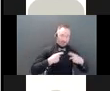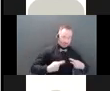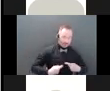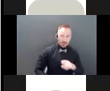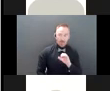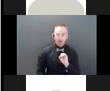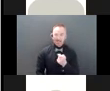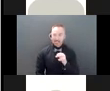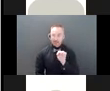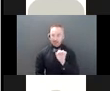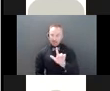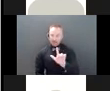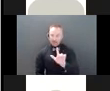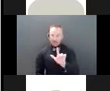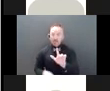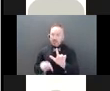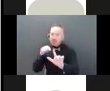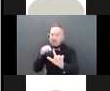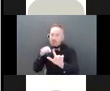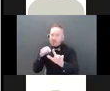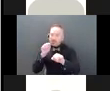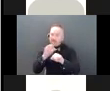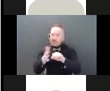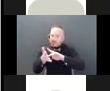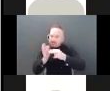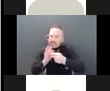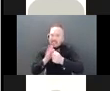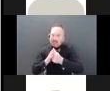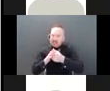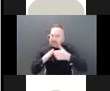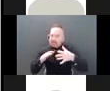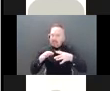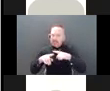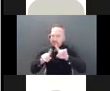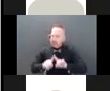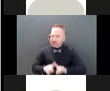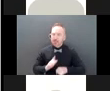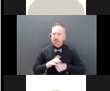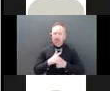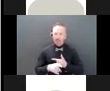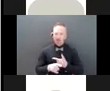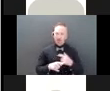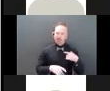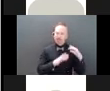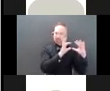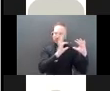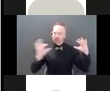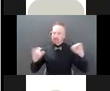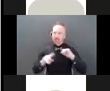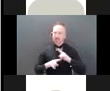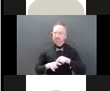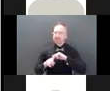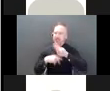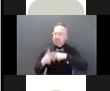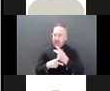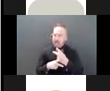of when we're talking about sexual. So we talk about all different forms of abuse. And again, as I said, they may happen multiple